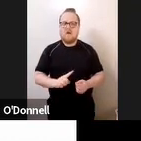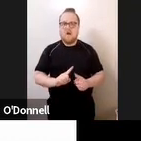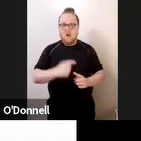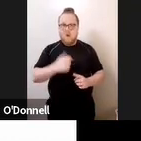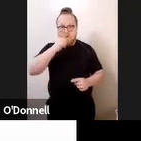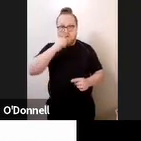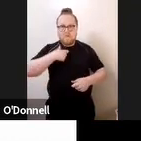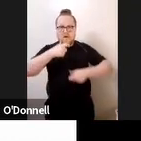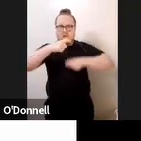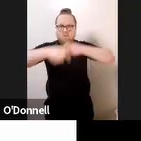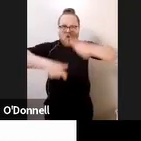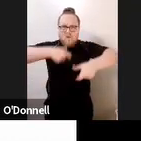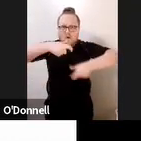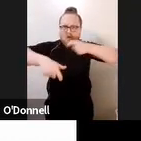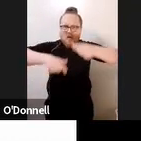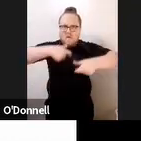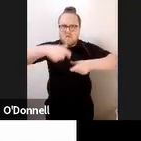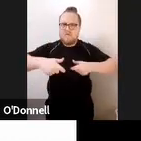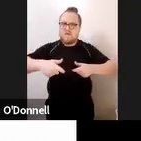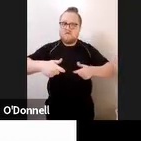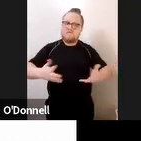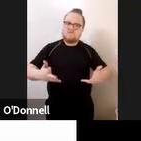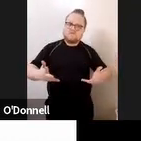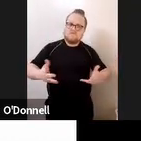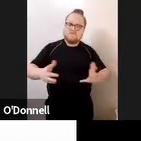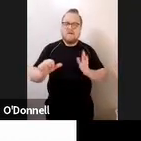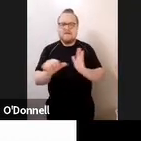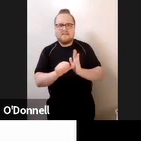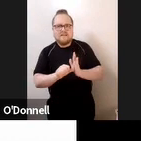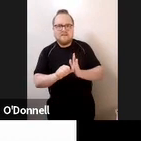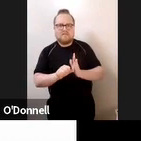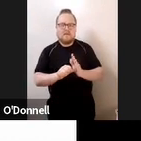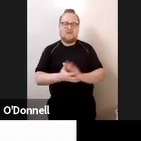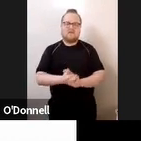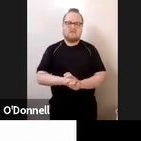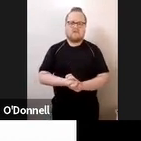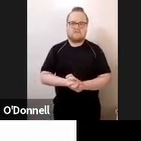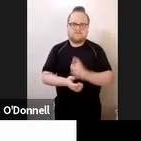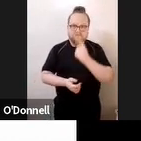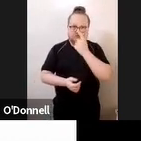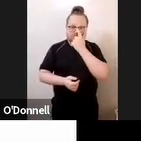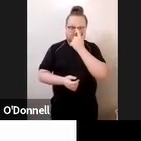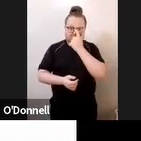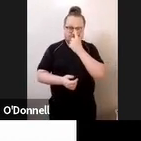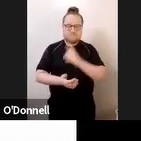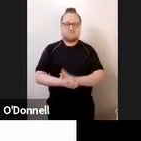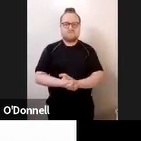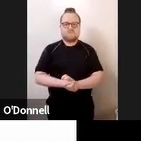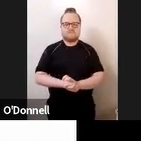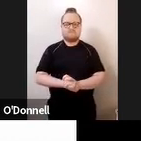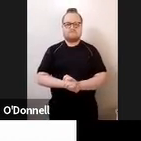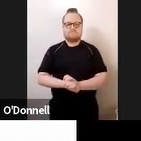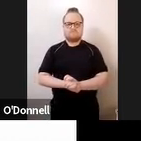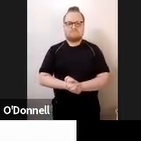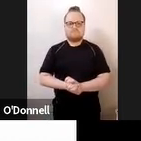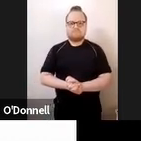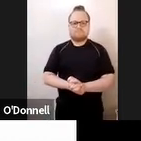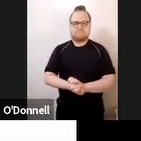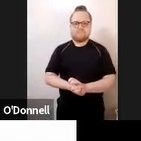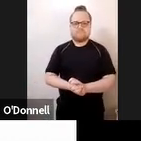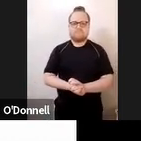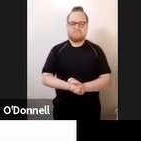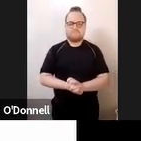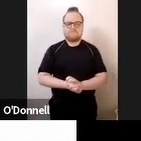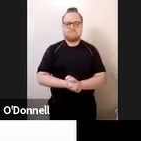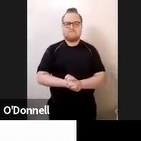for us to think about, isn't it? The flip side of this, FEMCA gives a very interesting story of